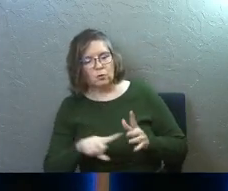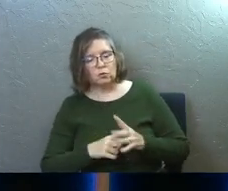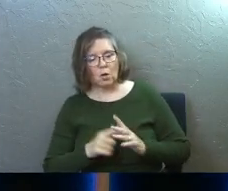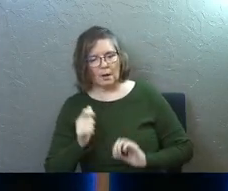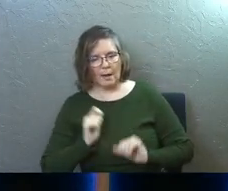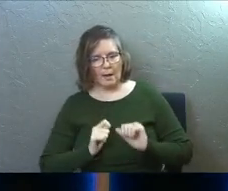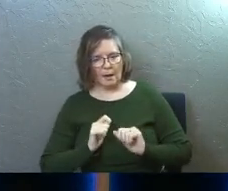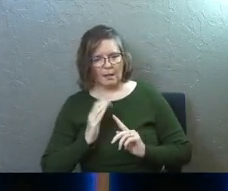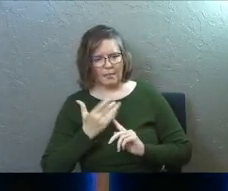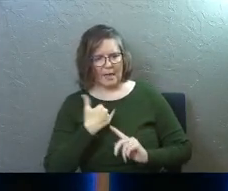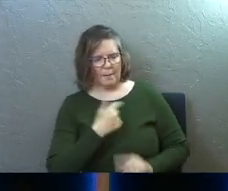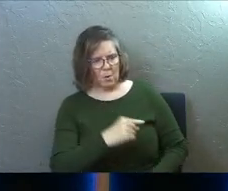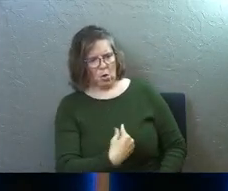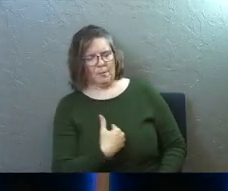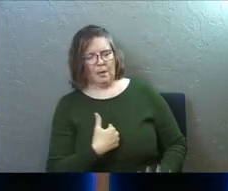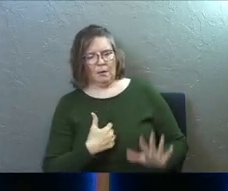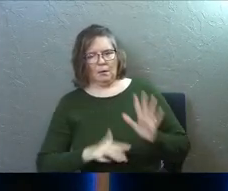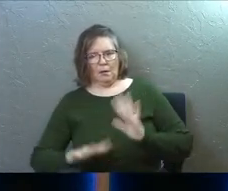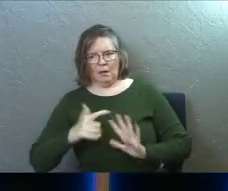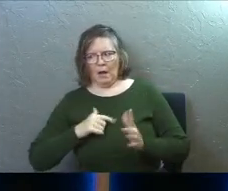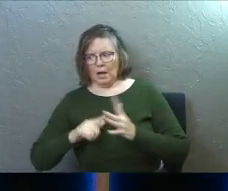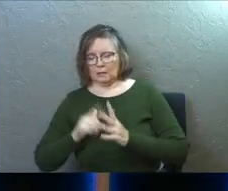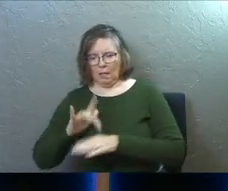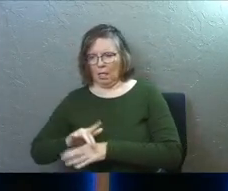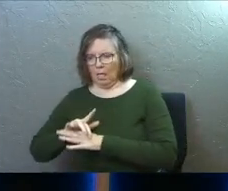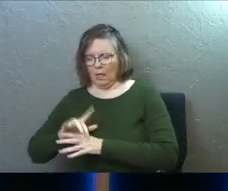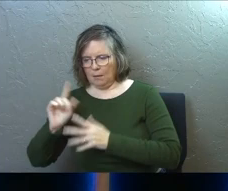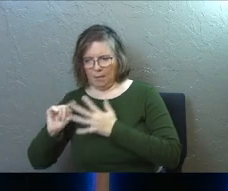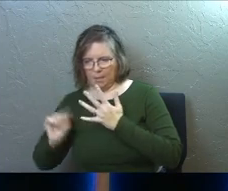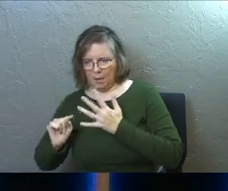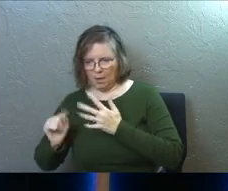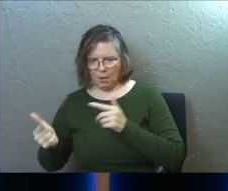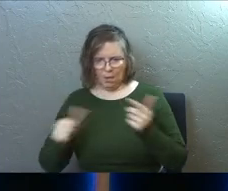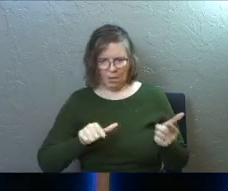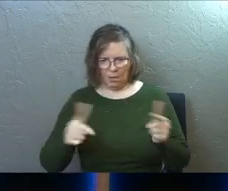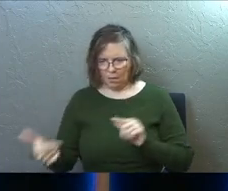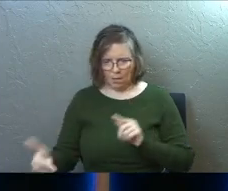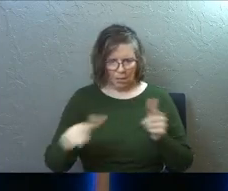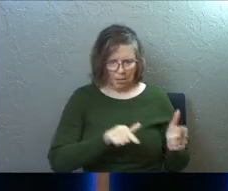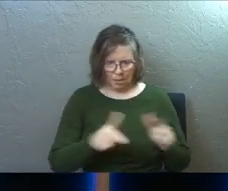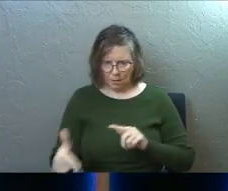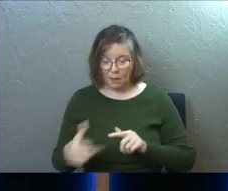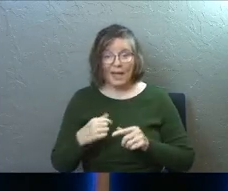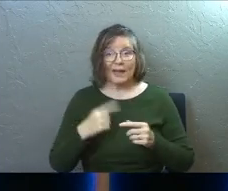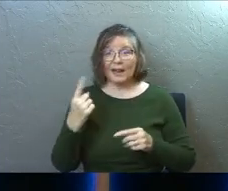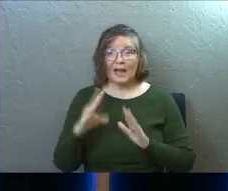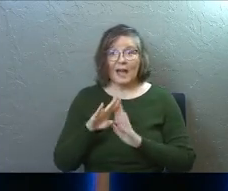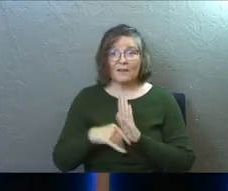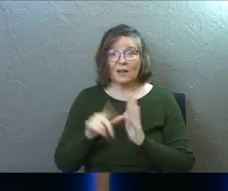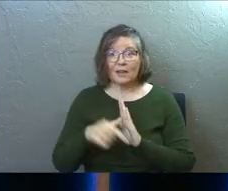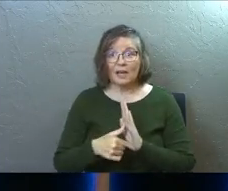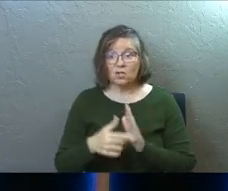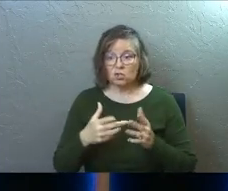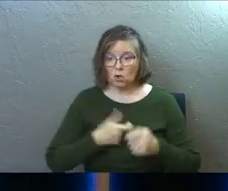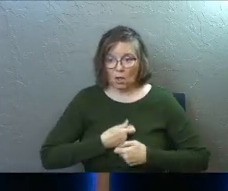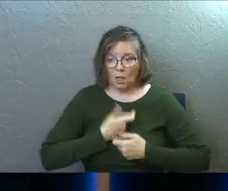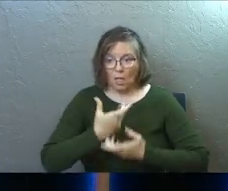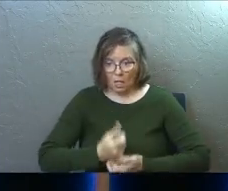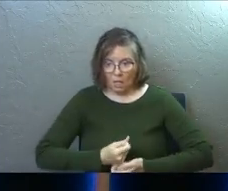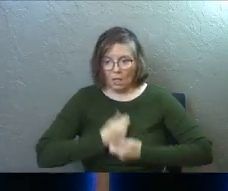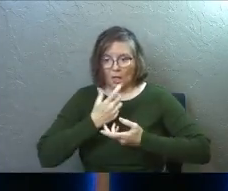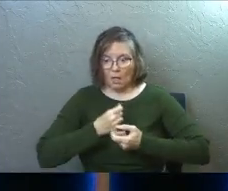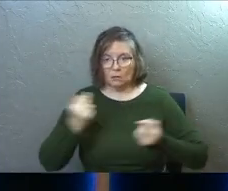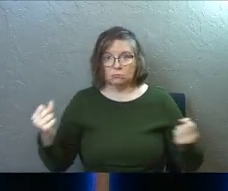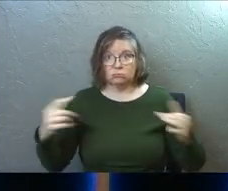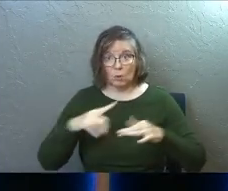then when you started acting this way, that made me feel like this and then I got stuck and blah, blah, blah, blah, blah. You know what mean? And a half an hour later, you're dumping all